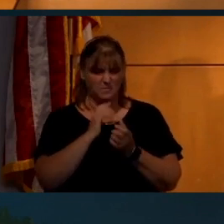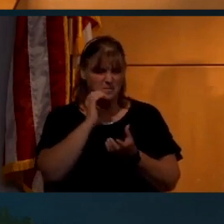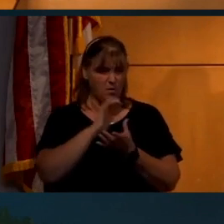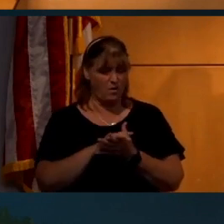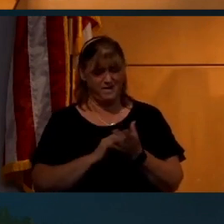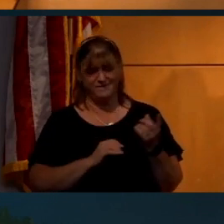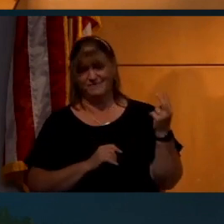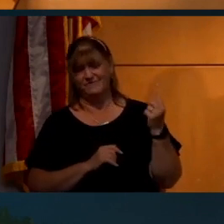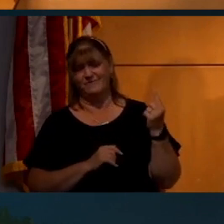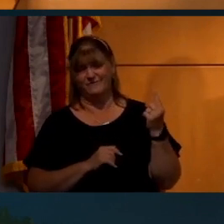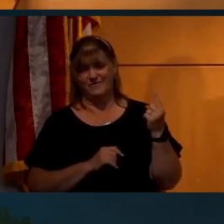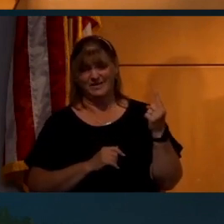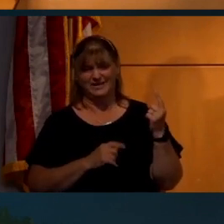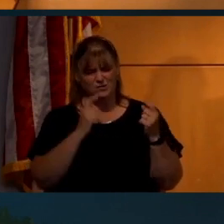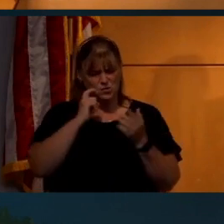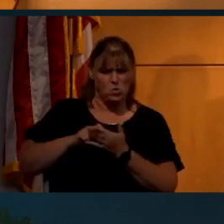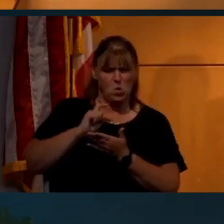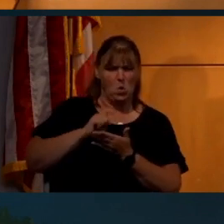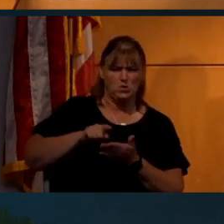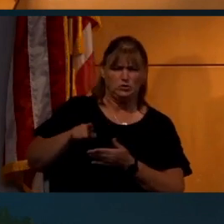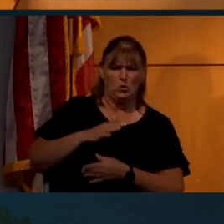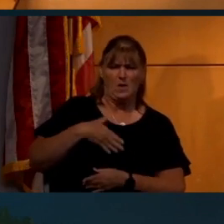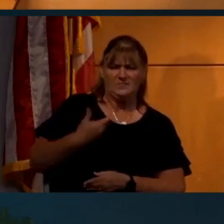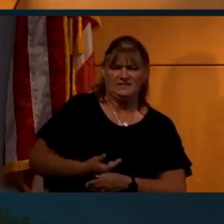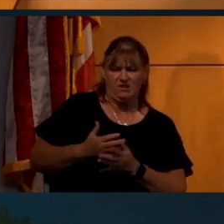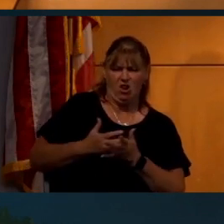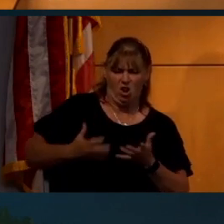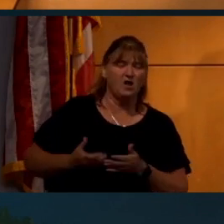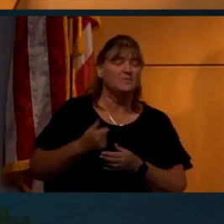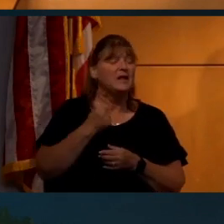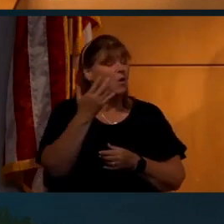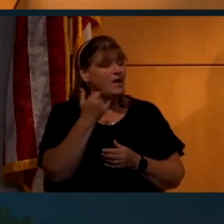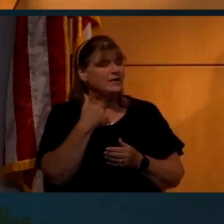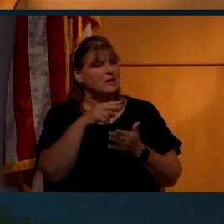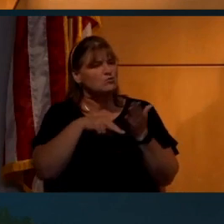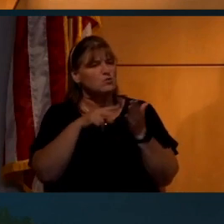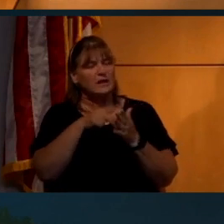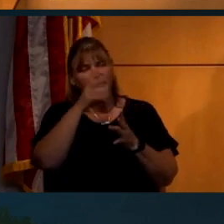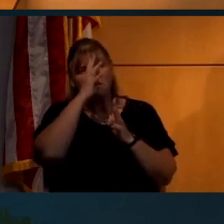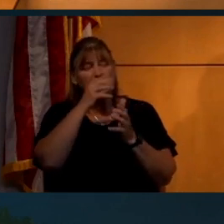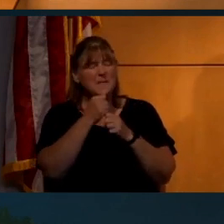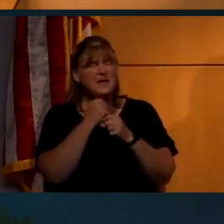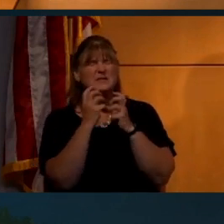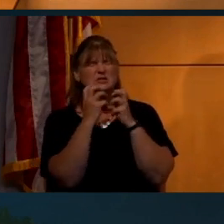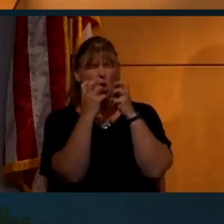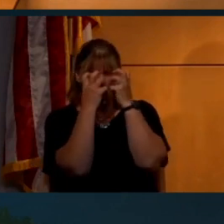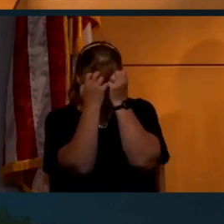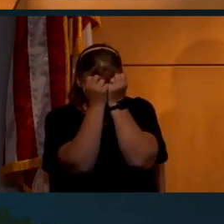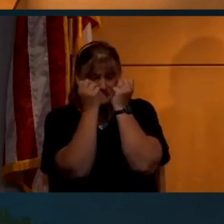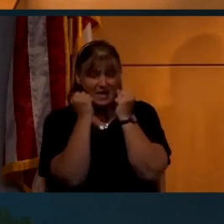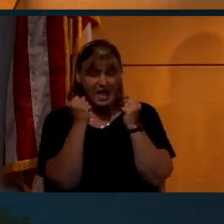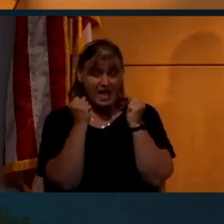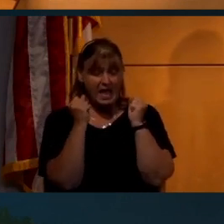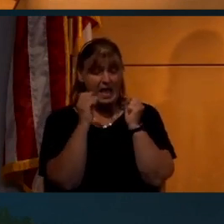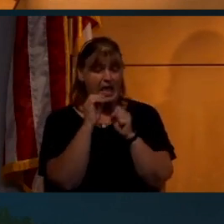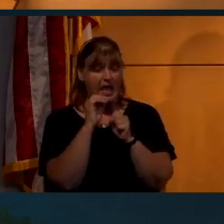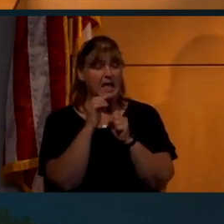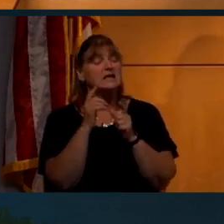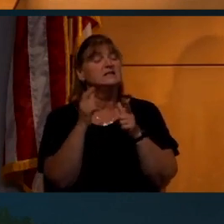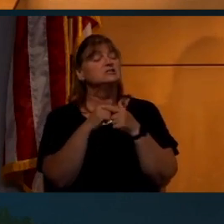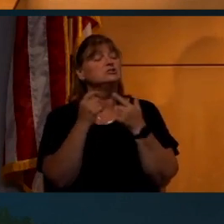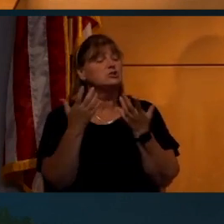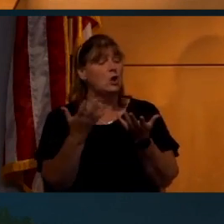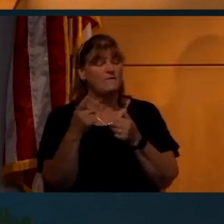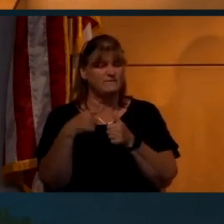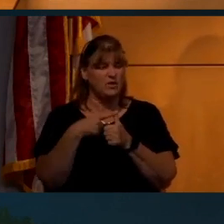wife was actually noticing that I was upset a lot. And it's because I was reading about these theories. They were making me so angry. First